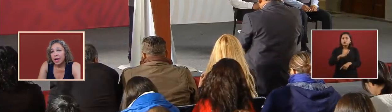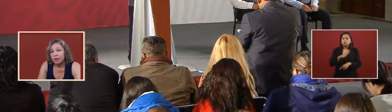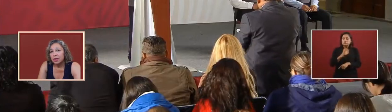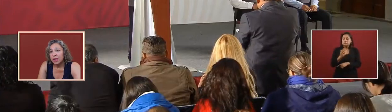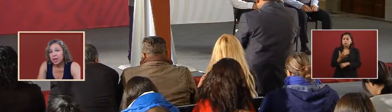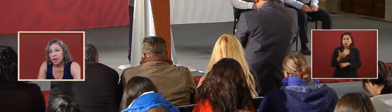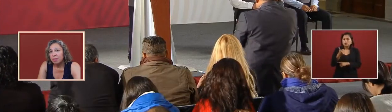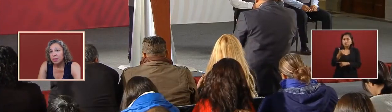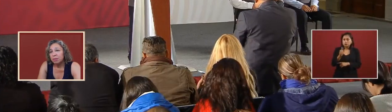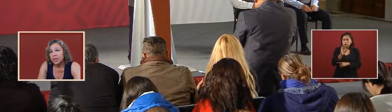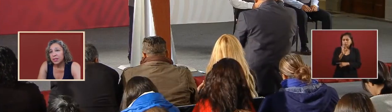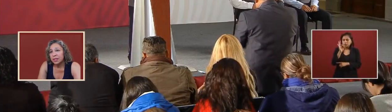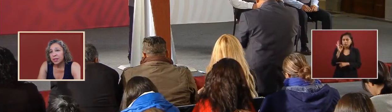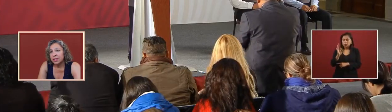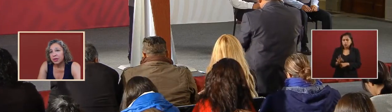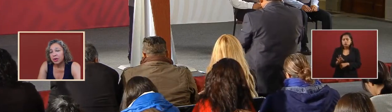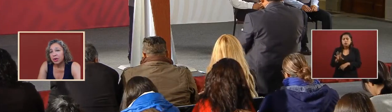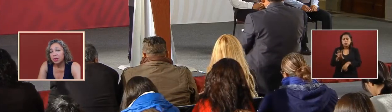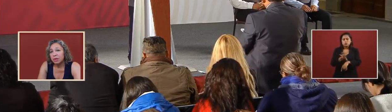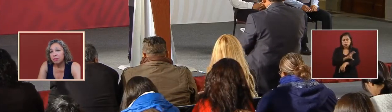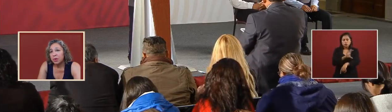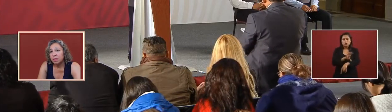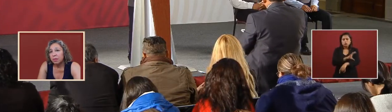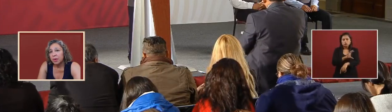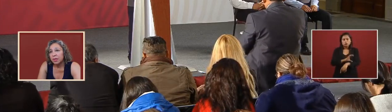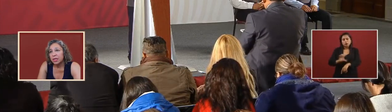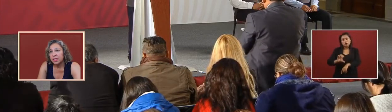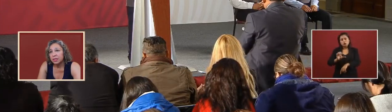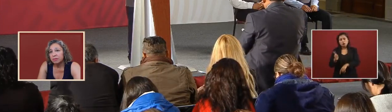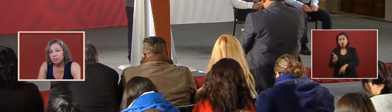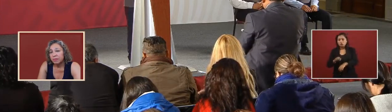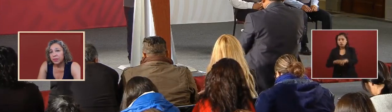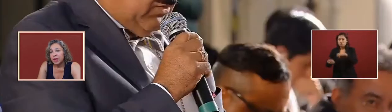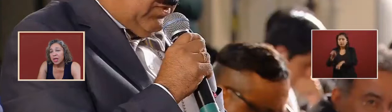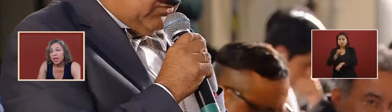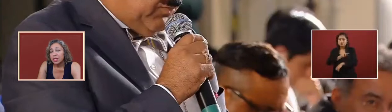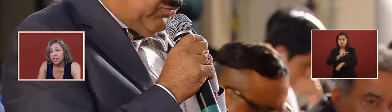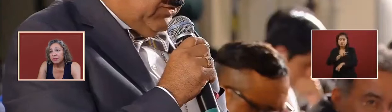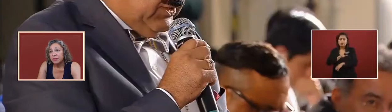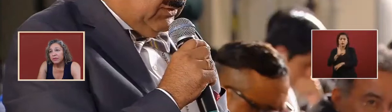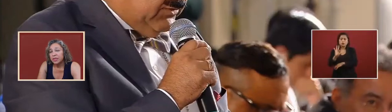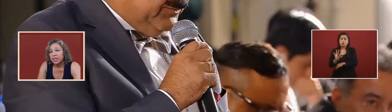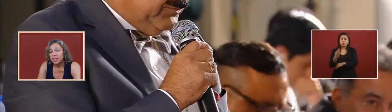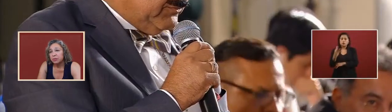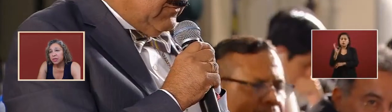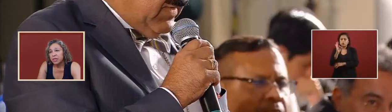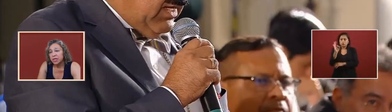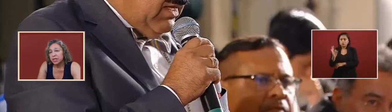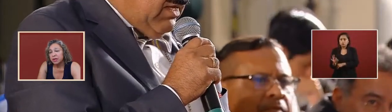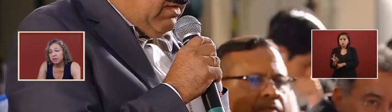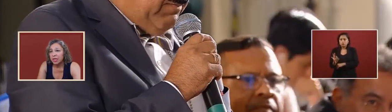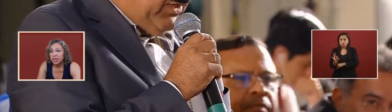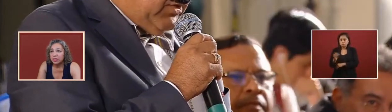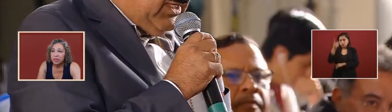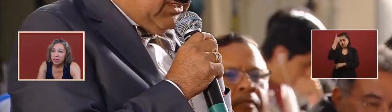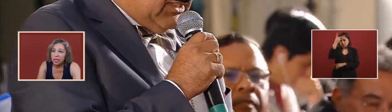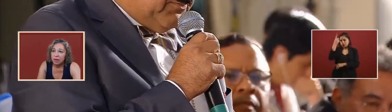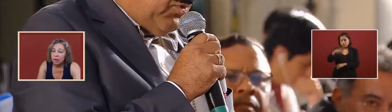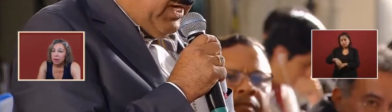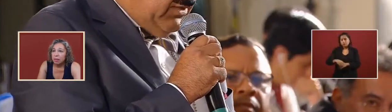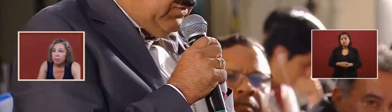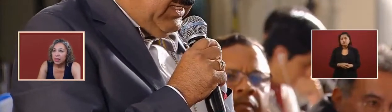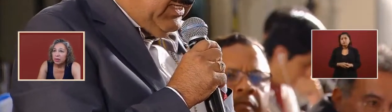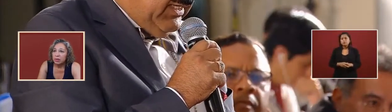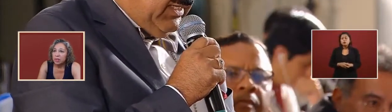now the public sector only does does 56 percent of the electricity